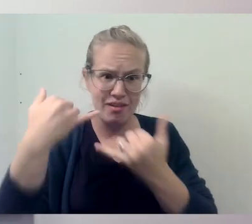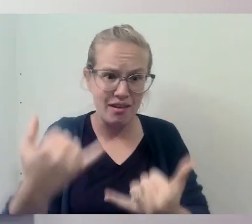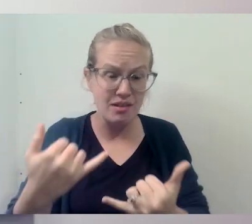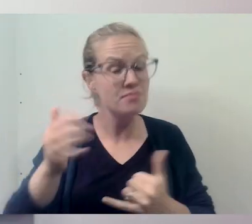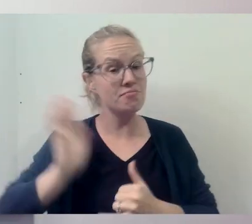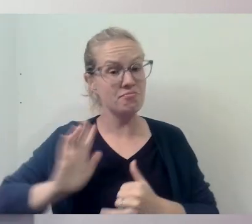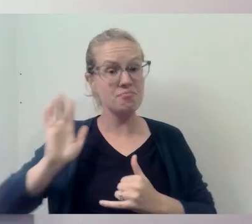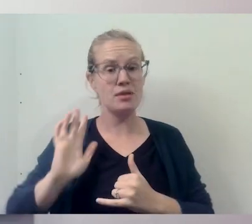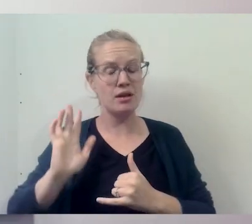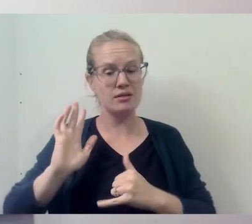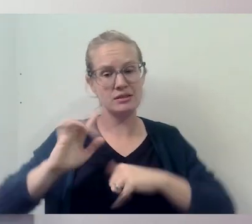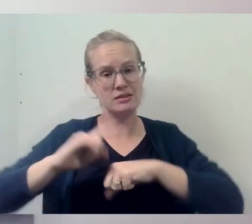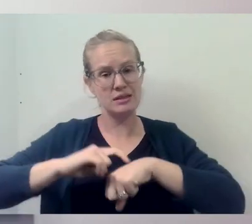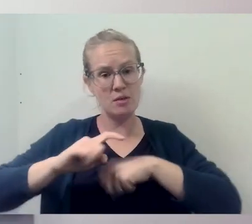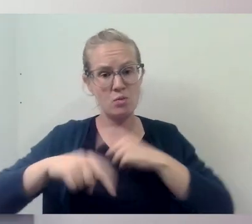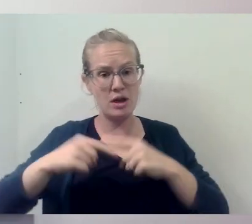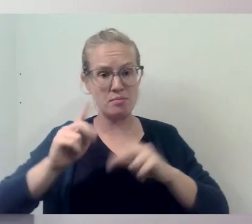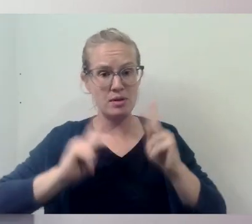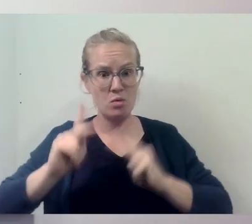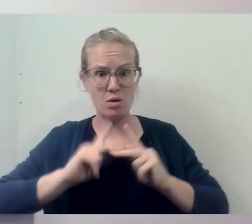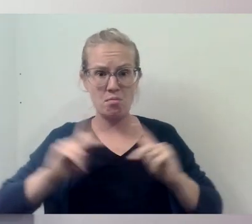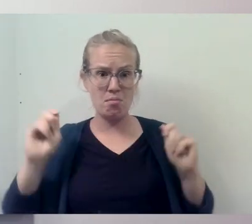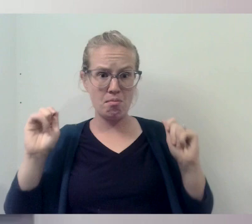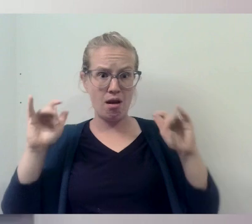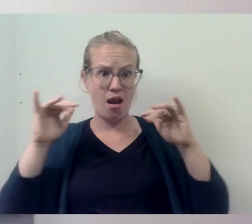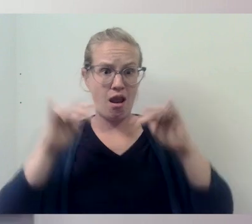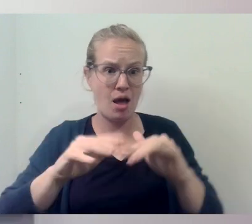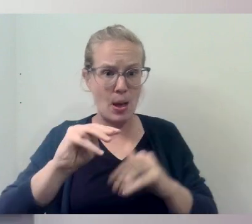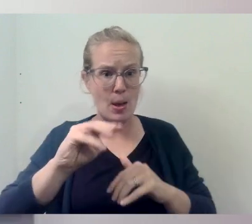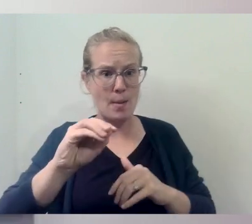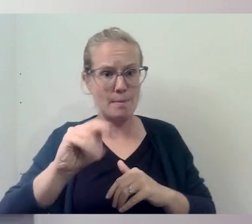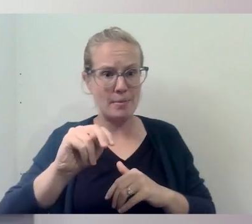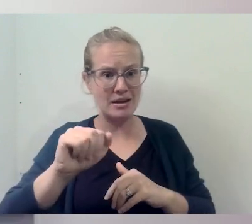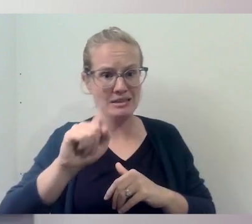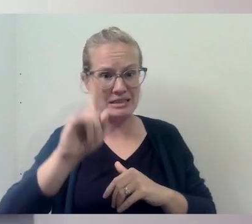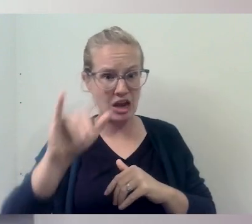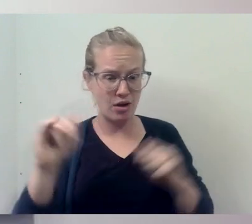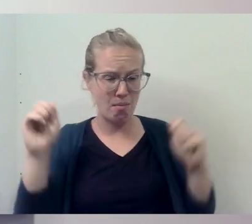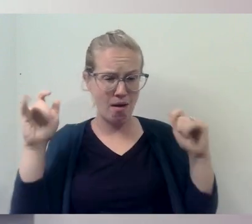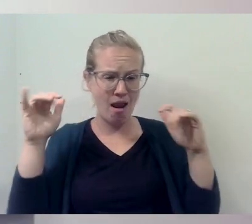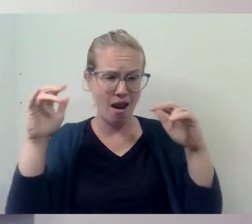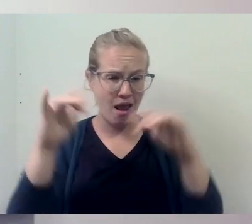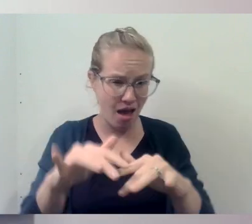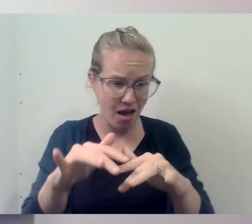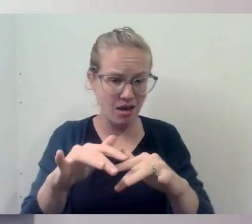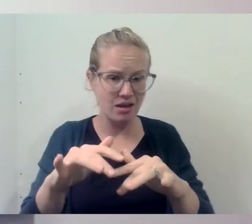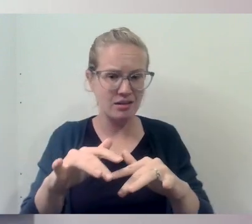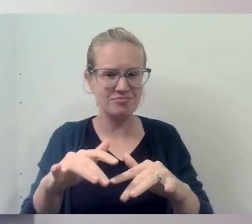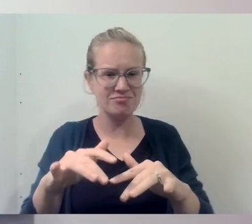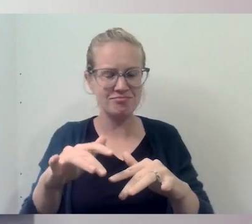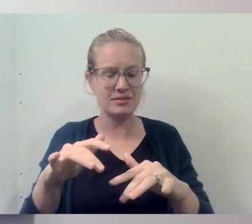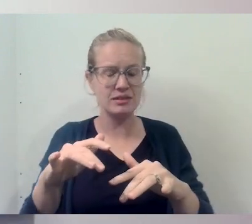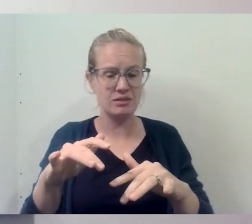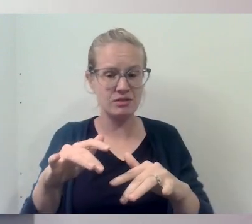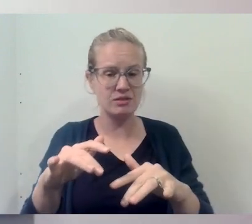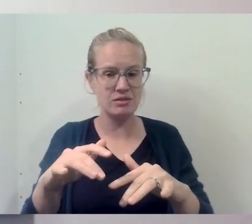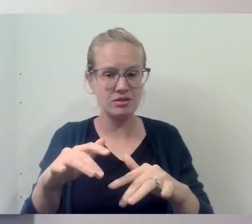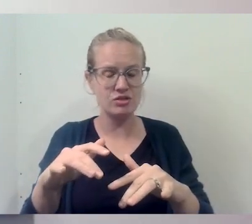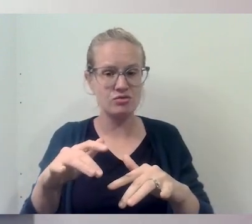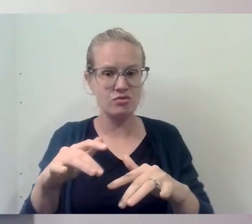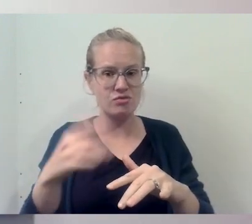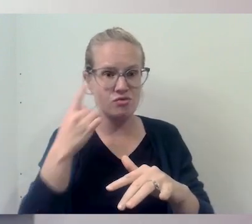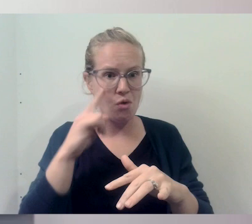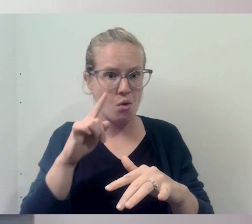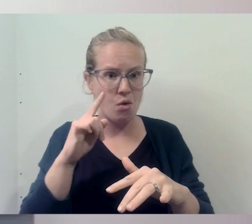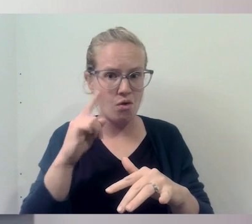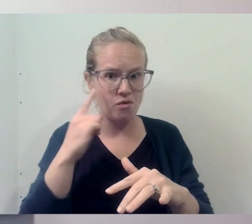when people used to flock to the monasteries in the early centuries just